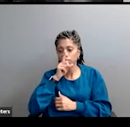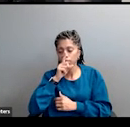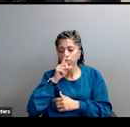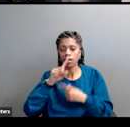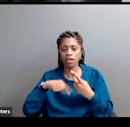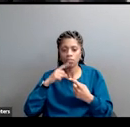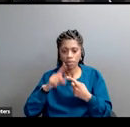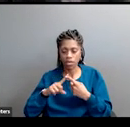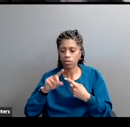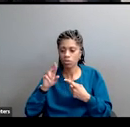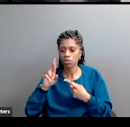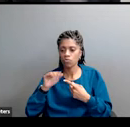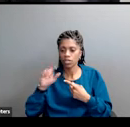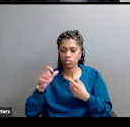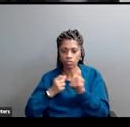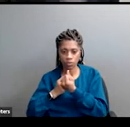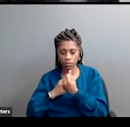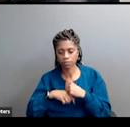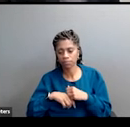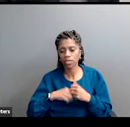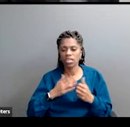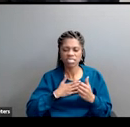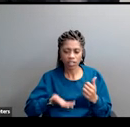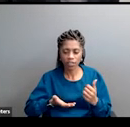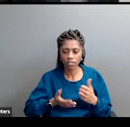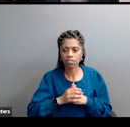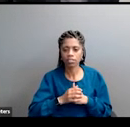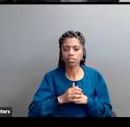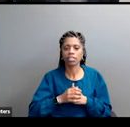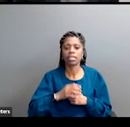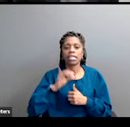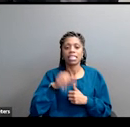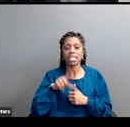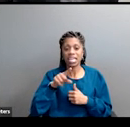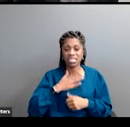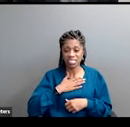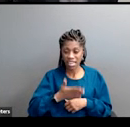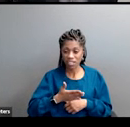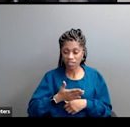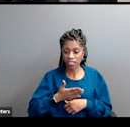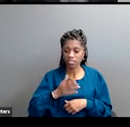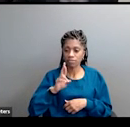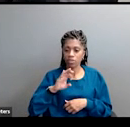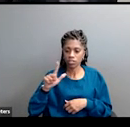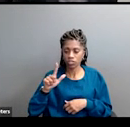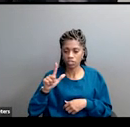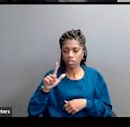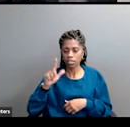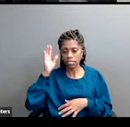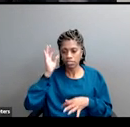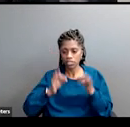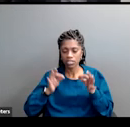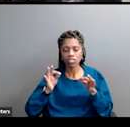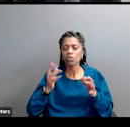this division, I think is what's paralyzing progressives and liberals right now. We're busy fighting